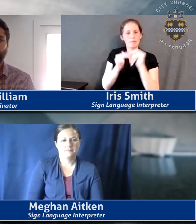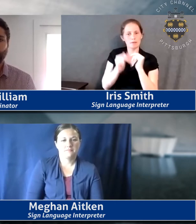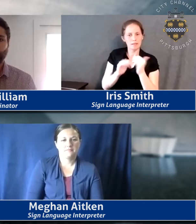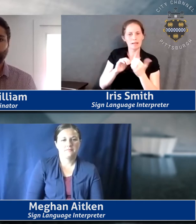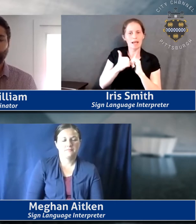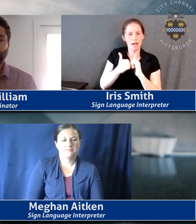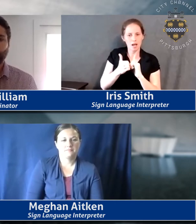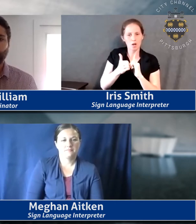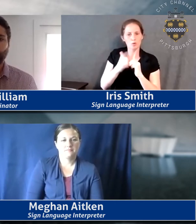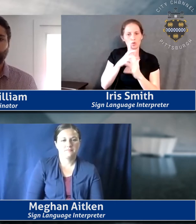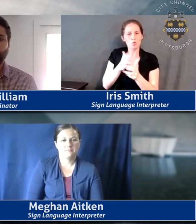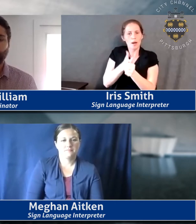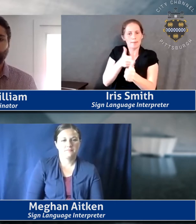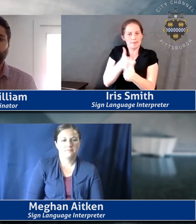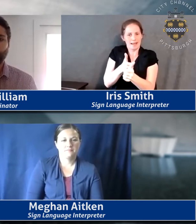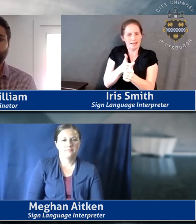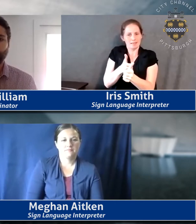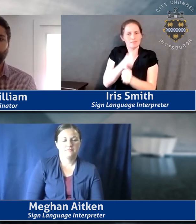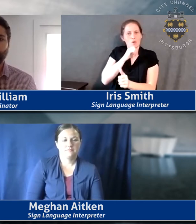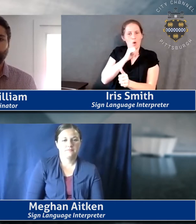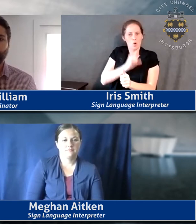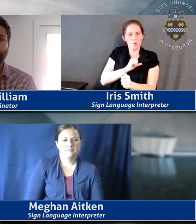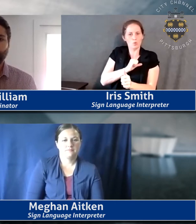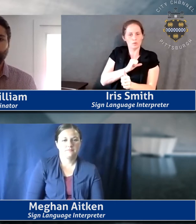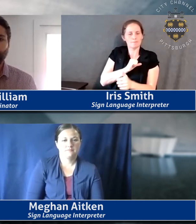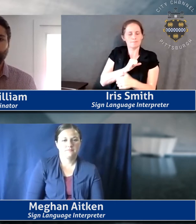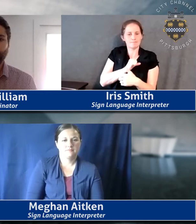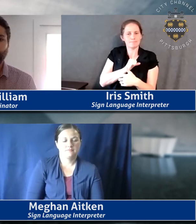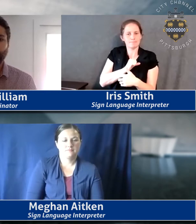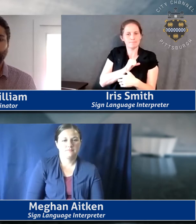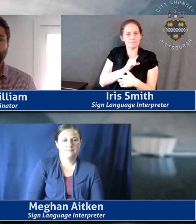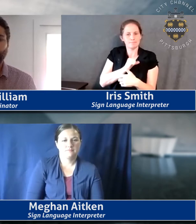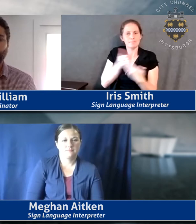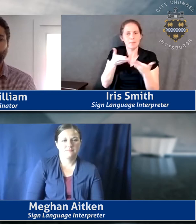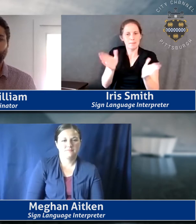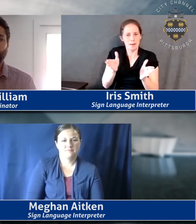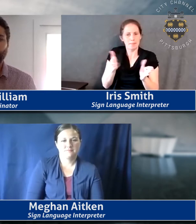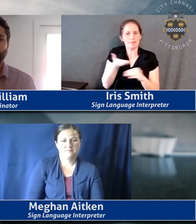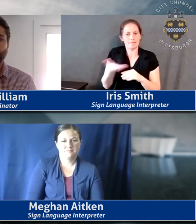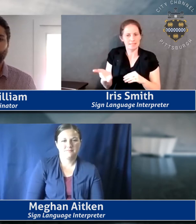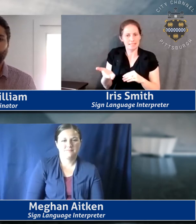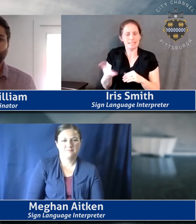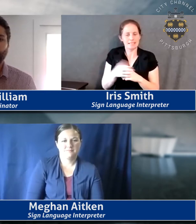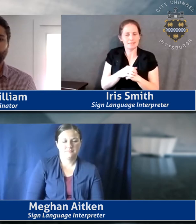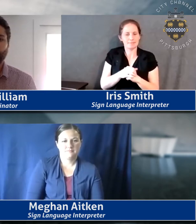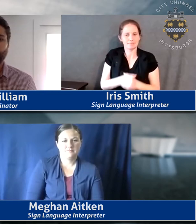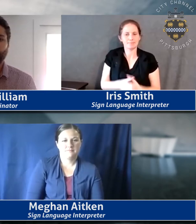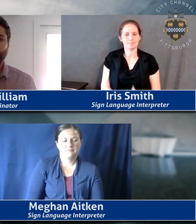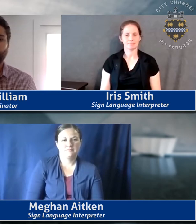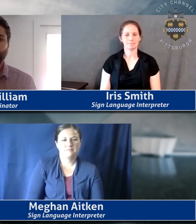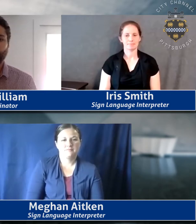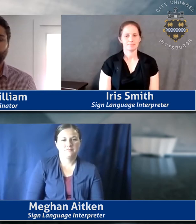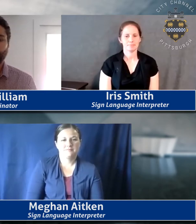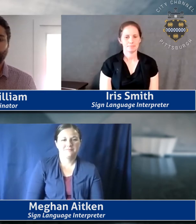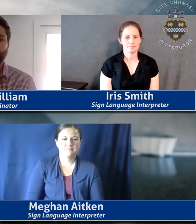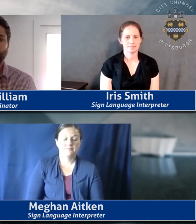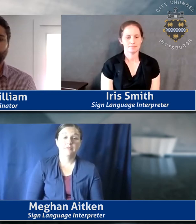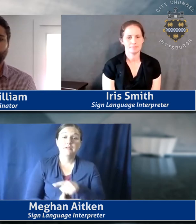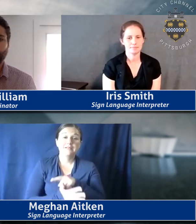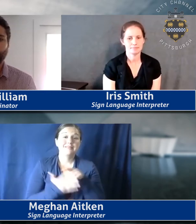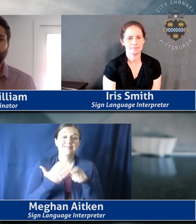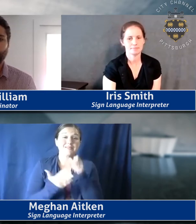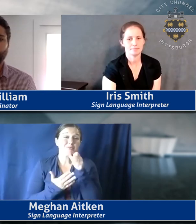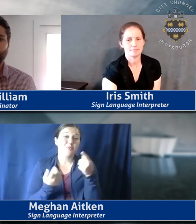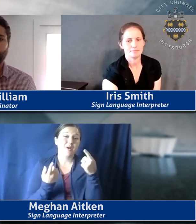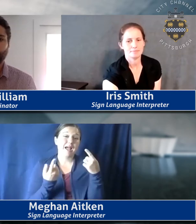updating existing public facilities. And these things don't happen as quickly as